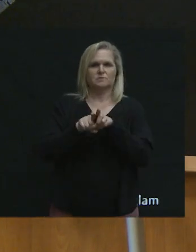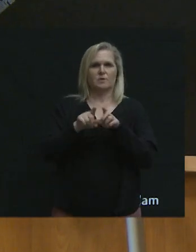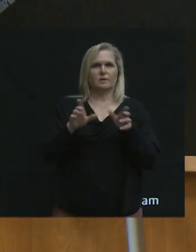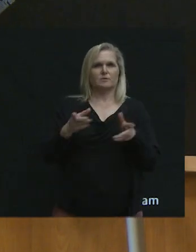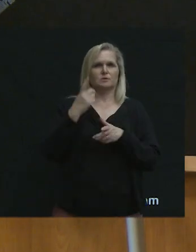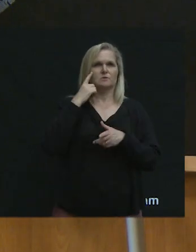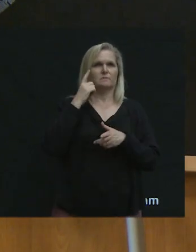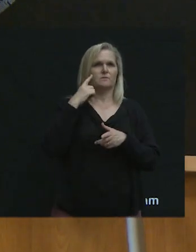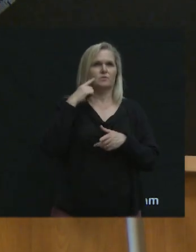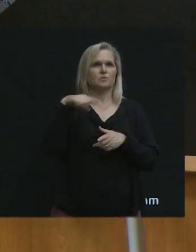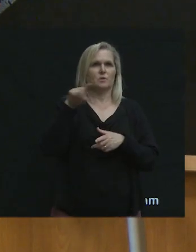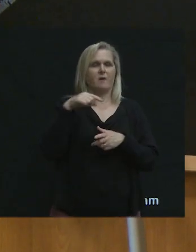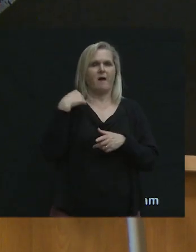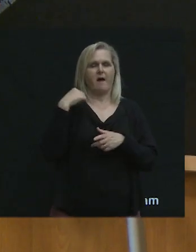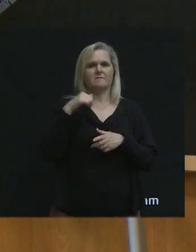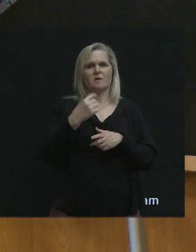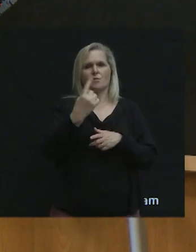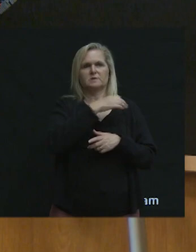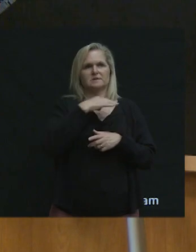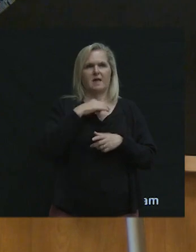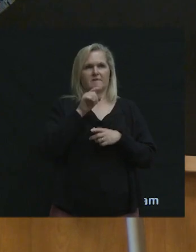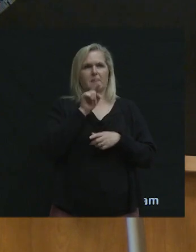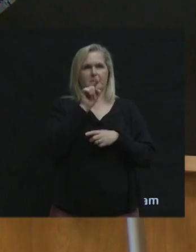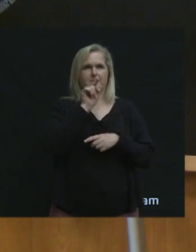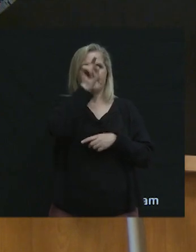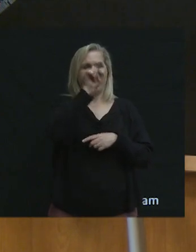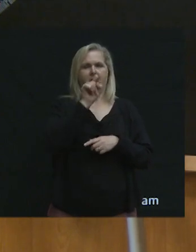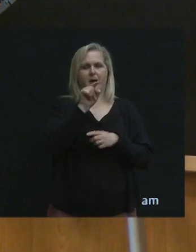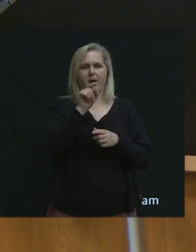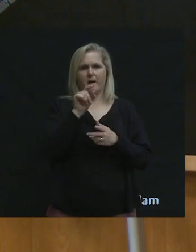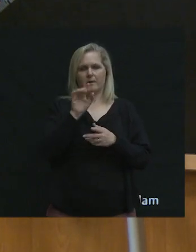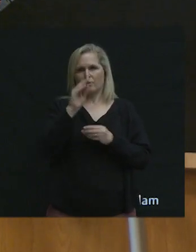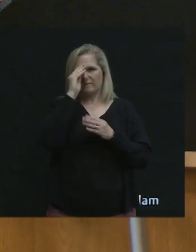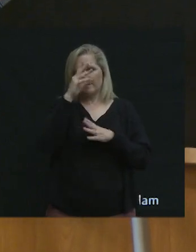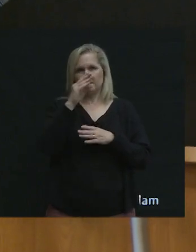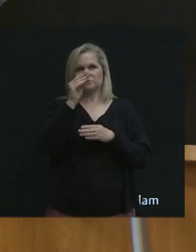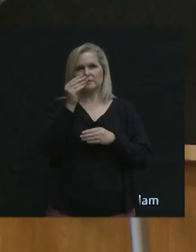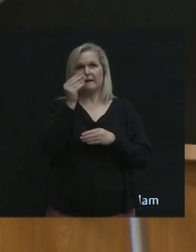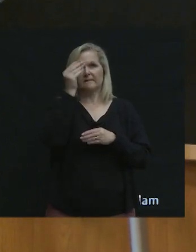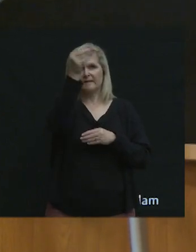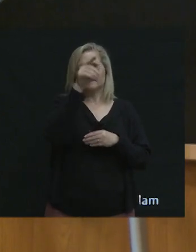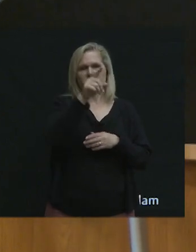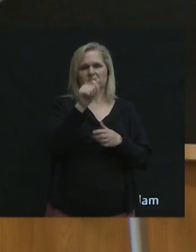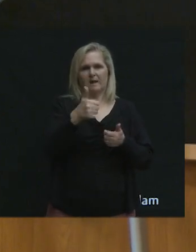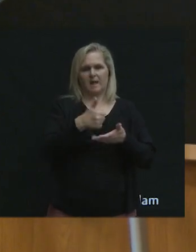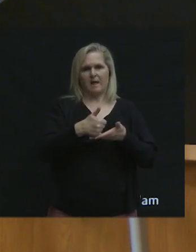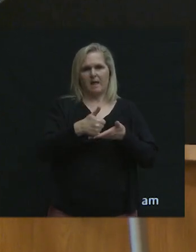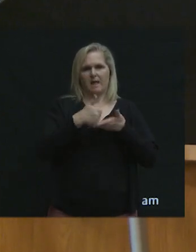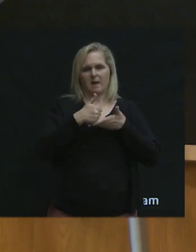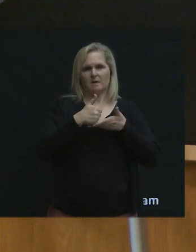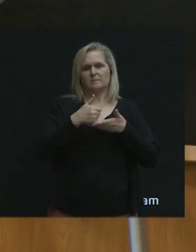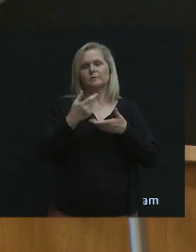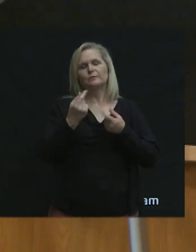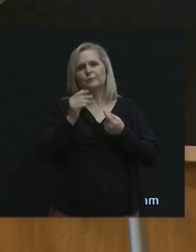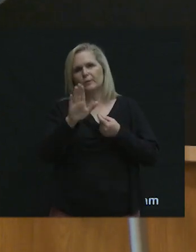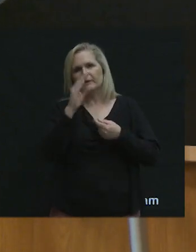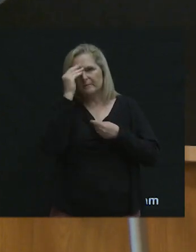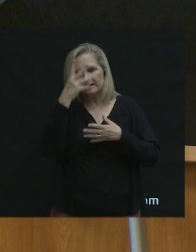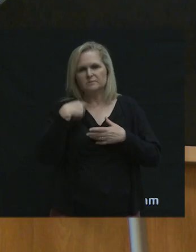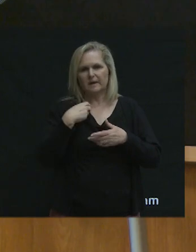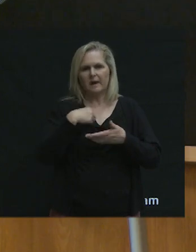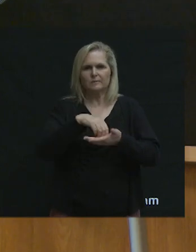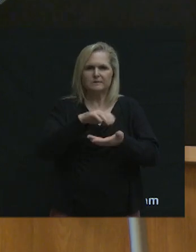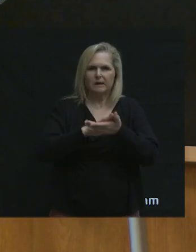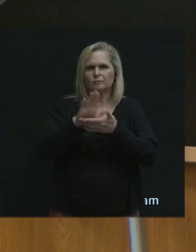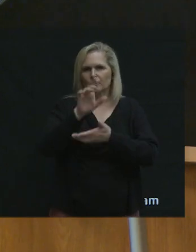at the back. She can give a little wave if you want to give your information. And she can help take down your information and then we'll get